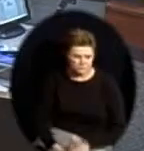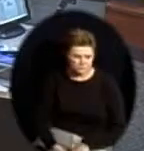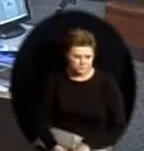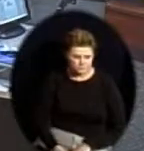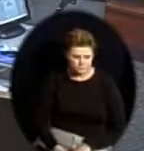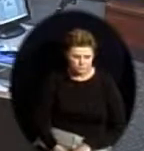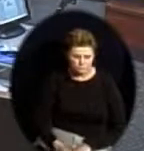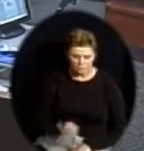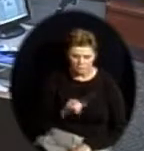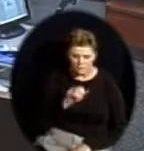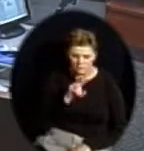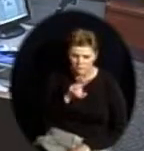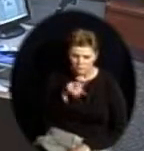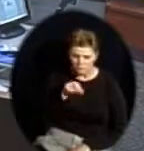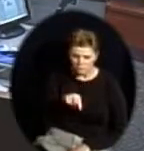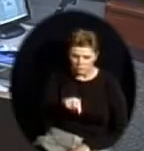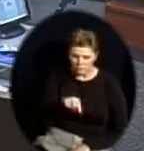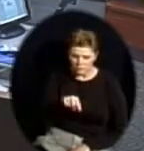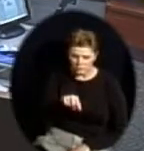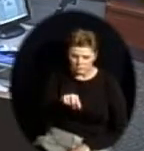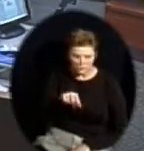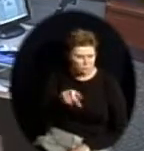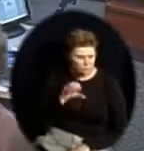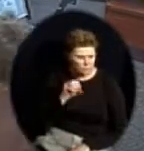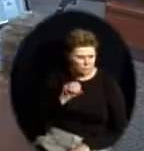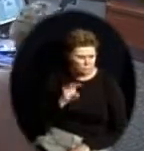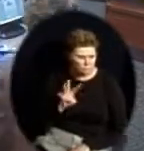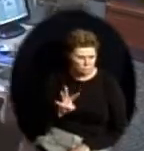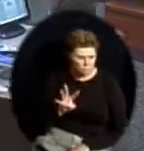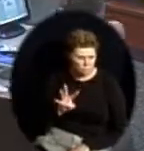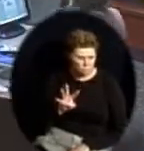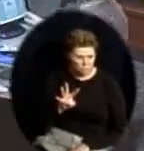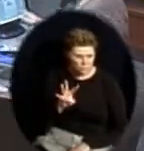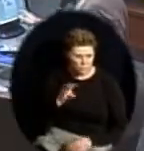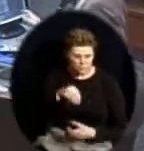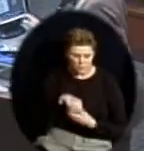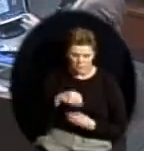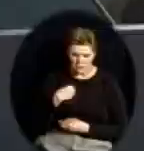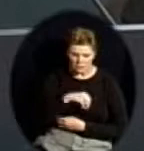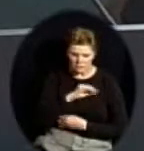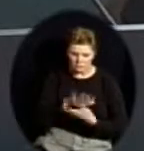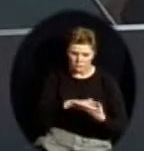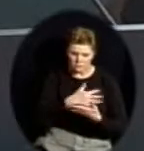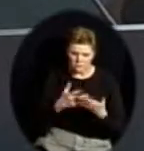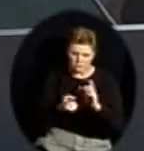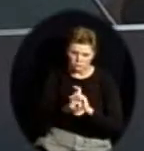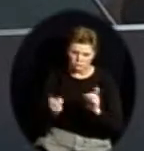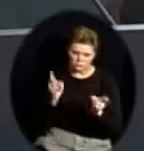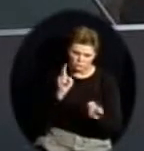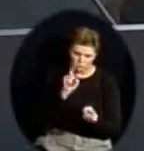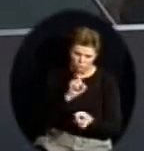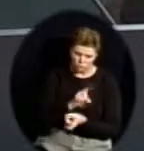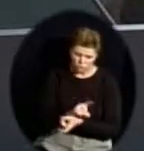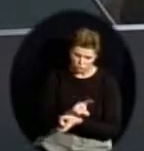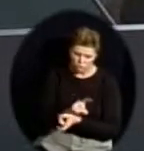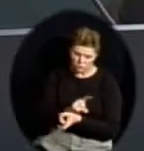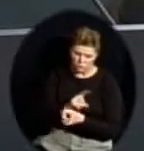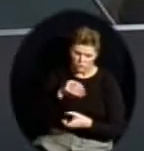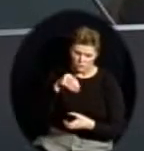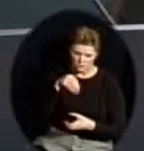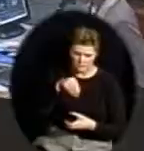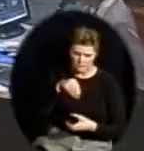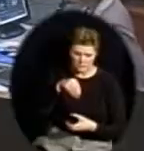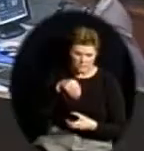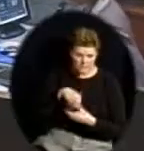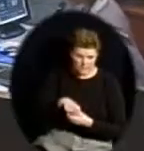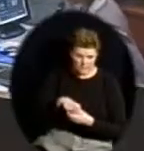Item 2.04 on our agenda is regarding changes in the Kansas adequate yearly progress requirements, and Dr. Batakowski is going